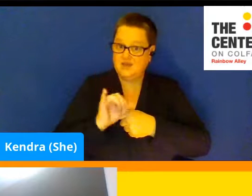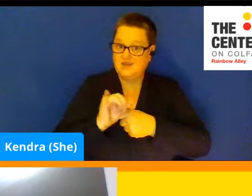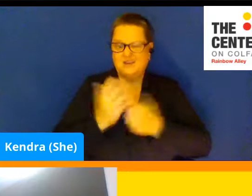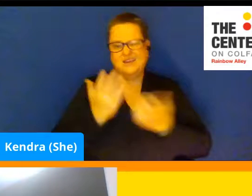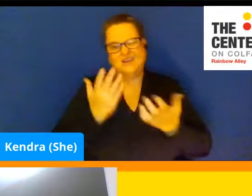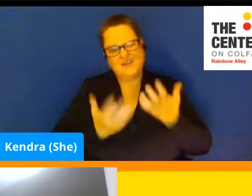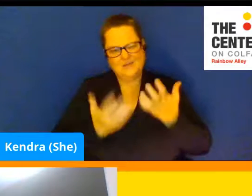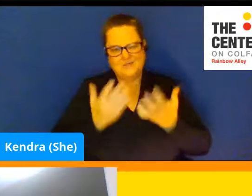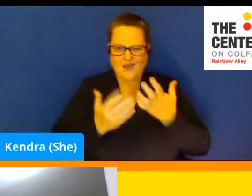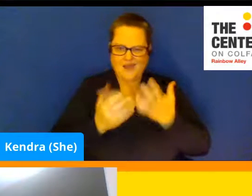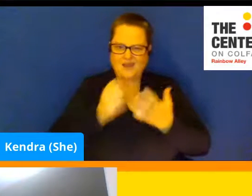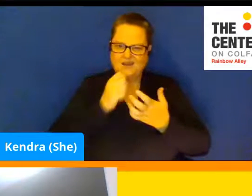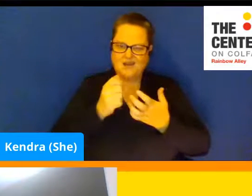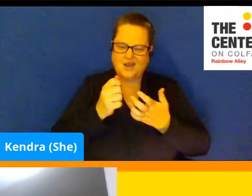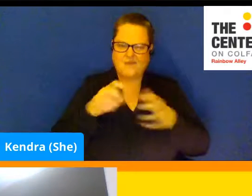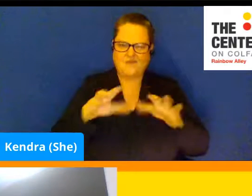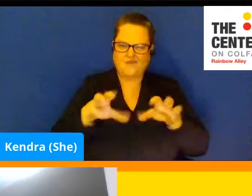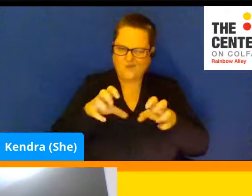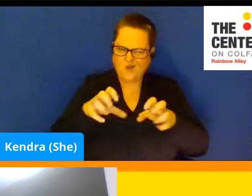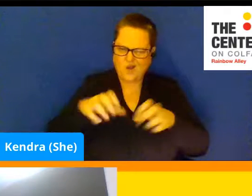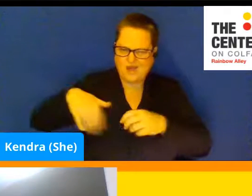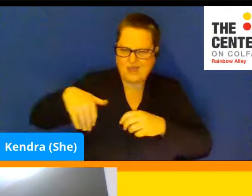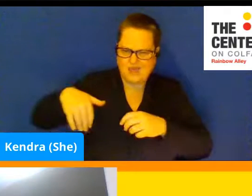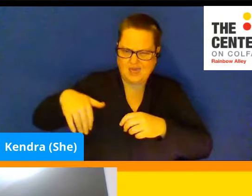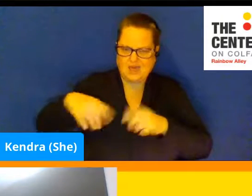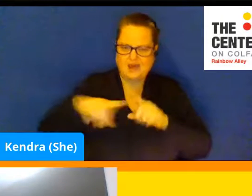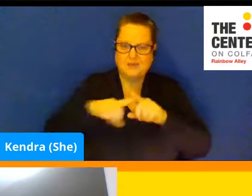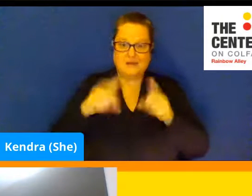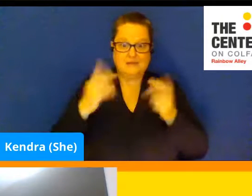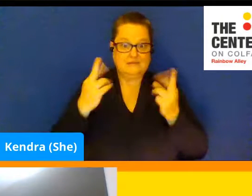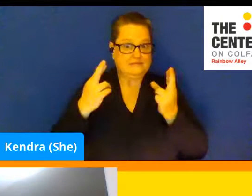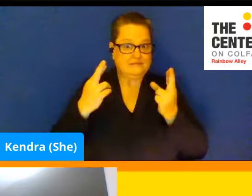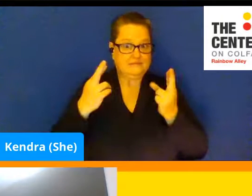running. don't know if it'll be good enough to eat it, but fingers crossed.